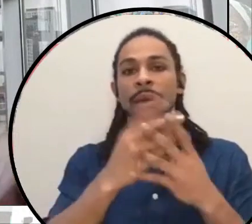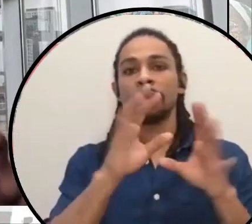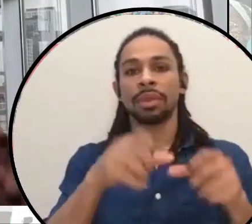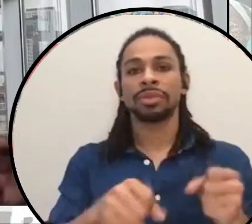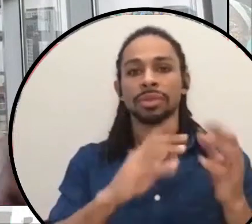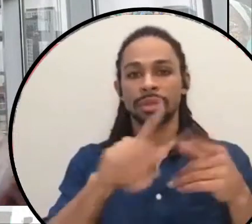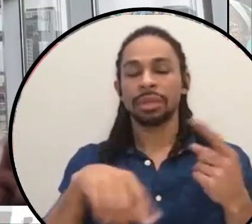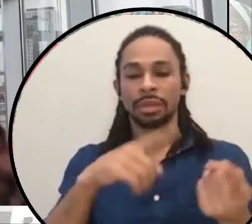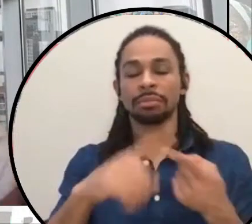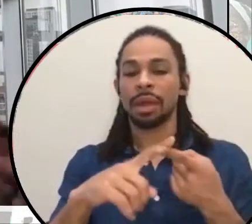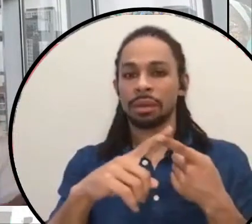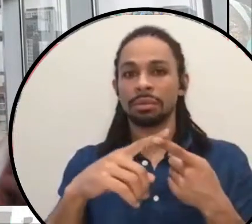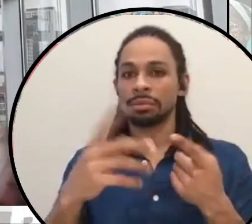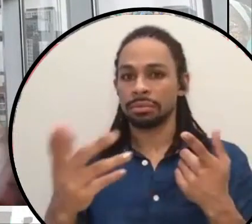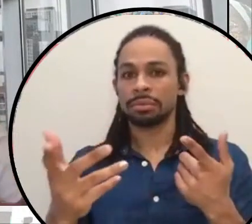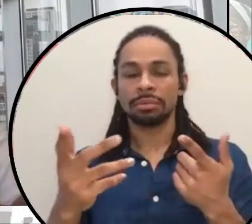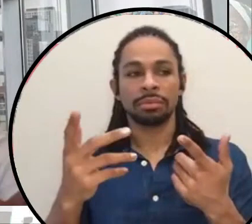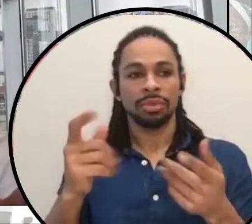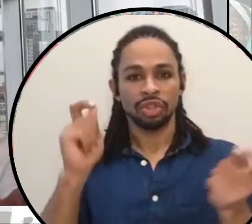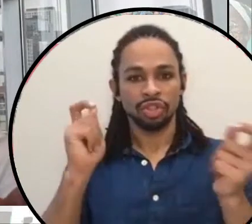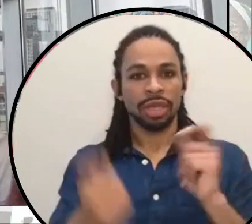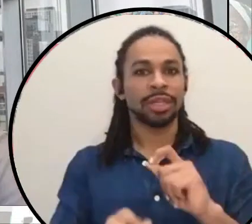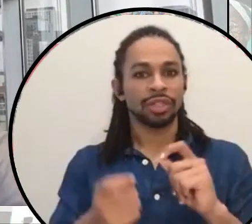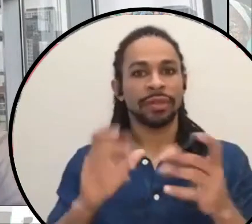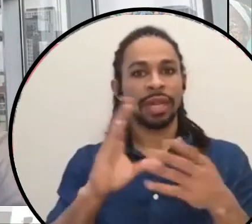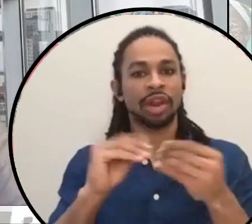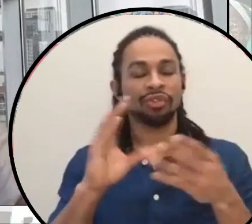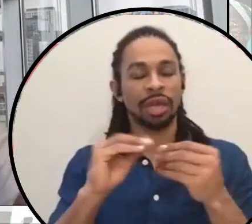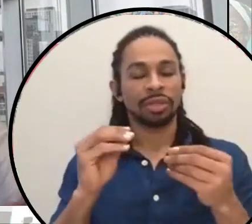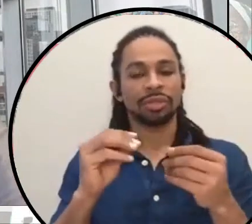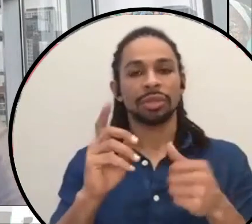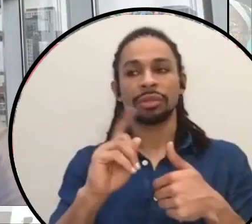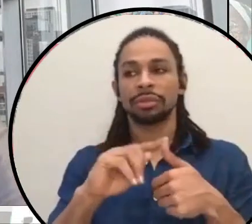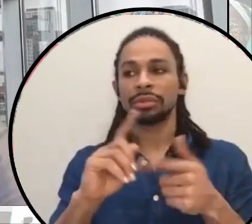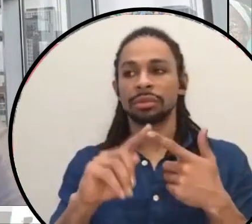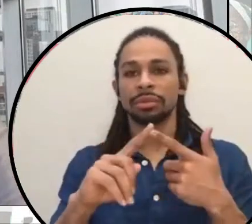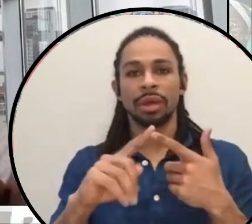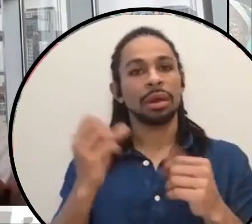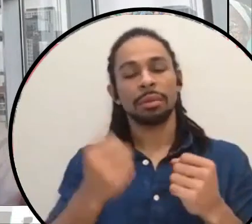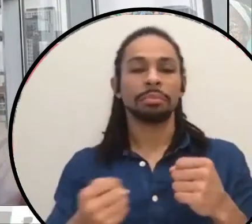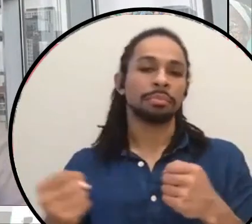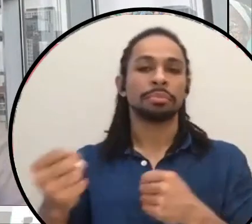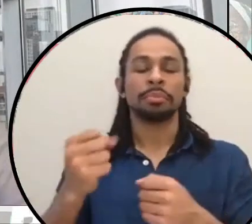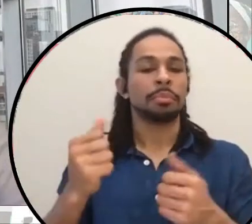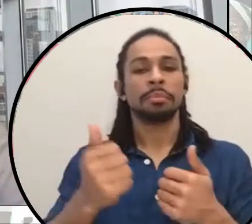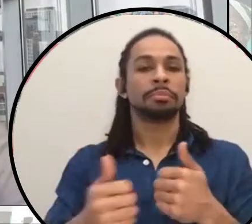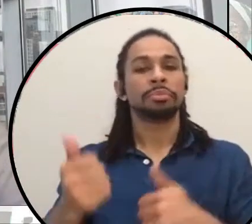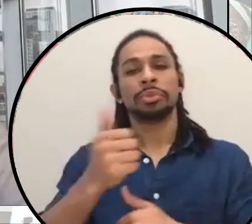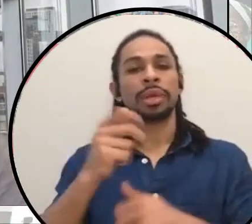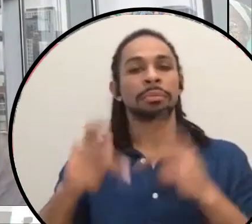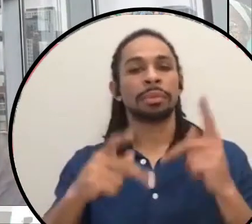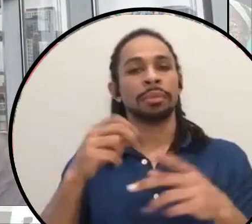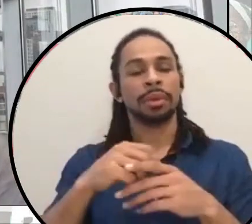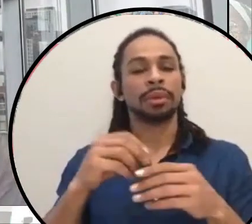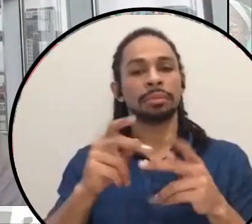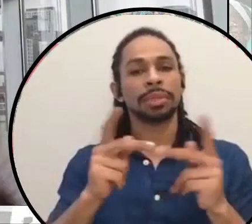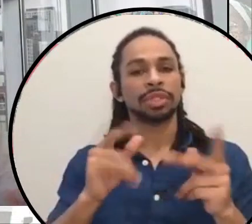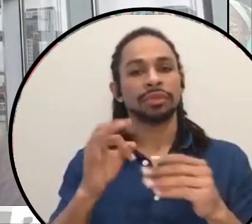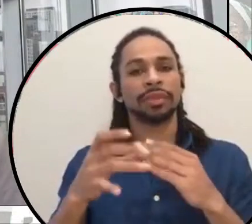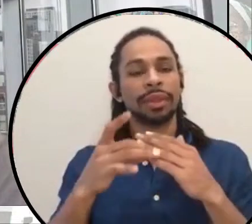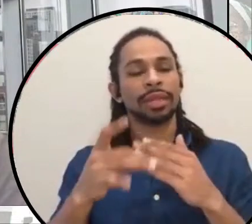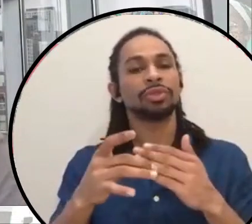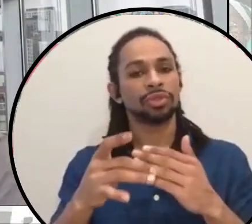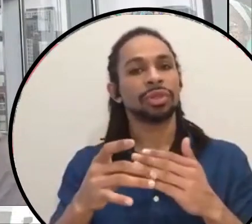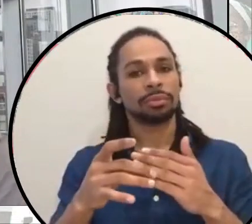narrators, you know, putting positions, people, putting people in positions of, of leadership, or forming incarcerated people in positions of leadership to make